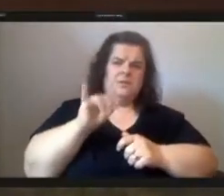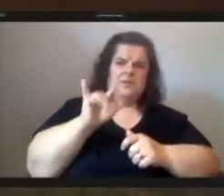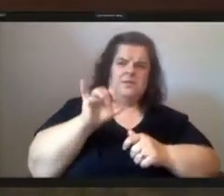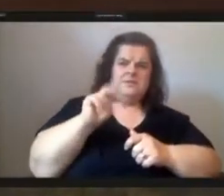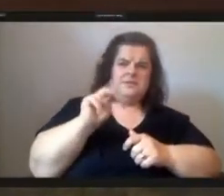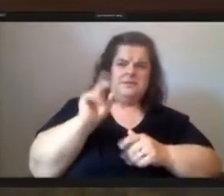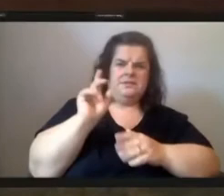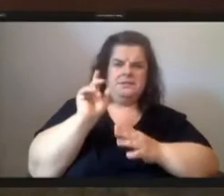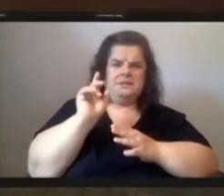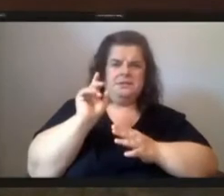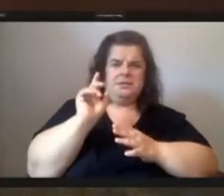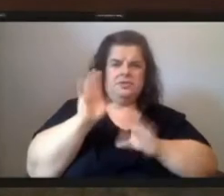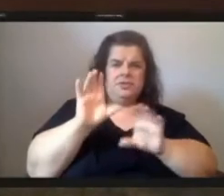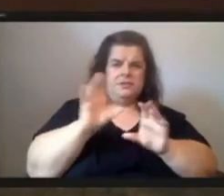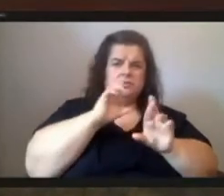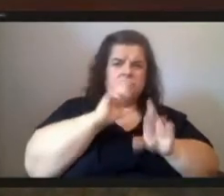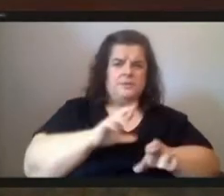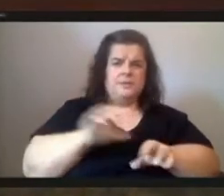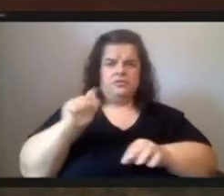respond followed by councilwoman strasberger